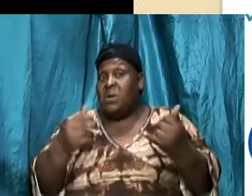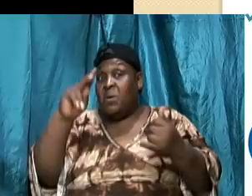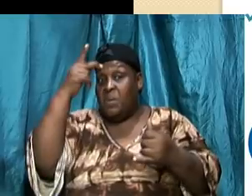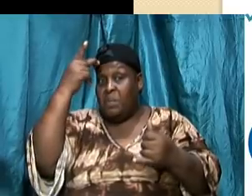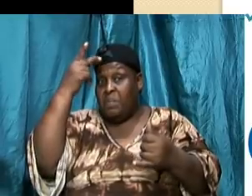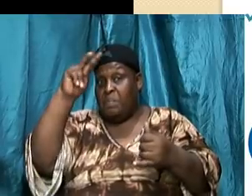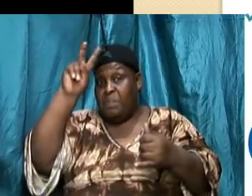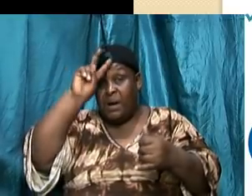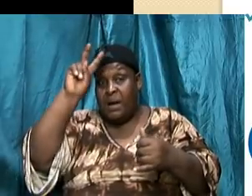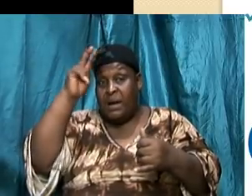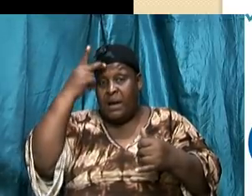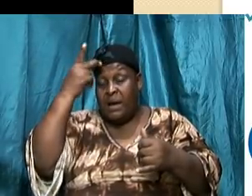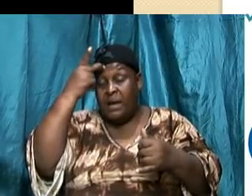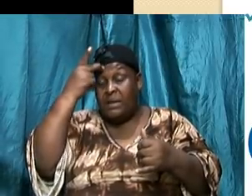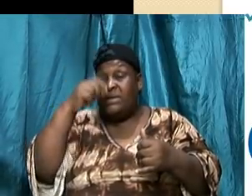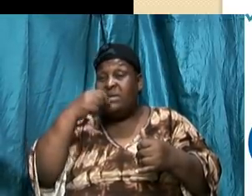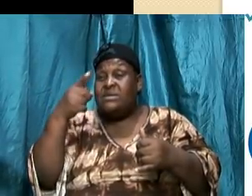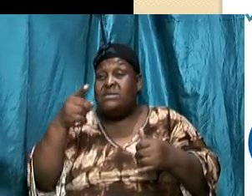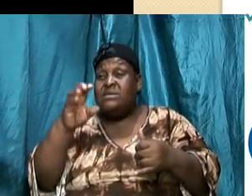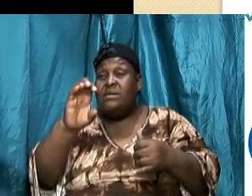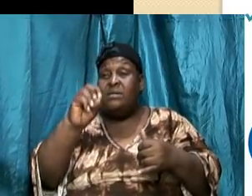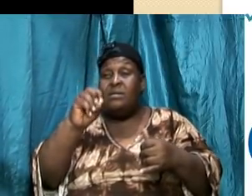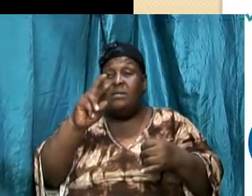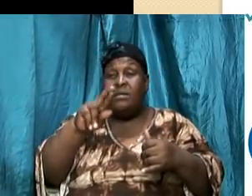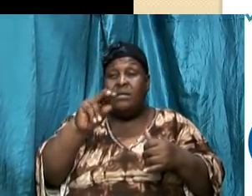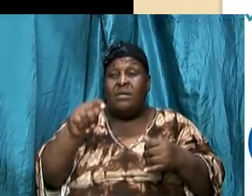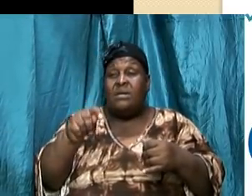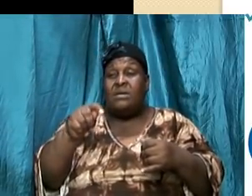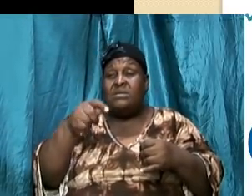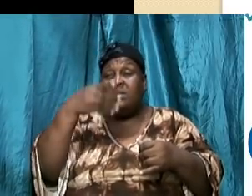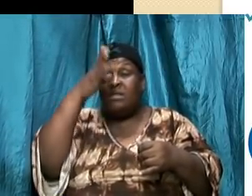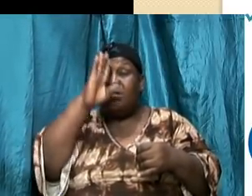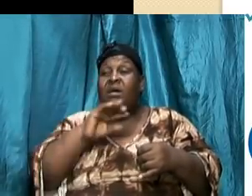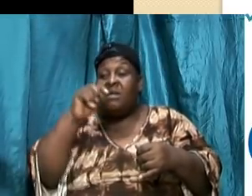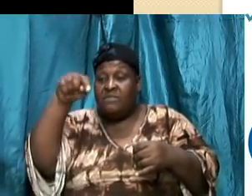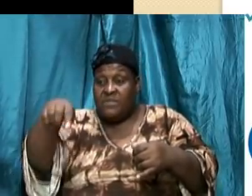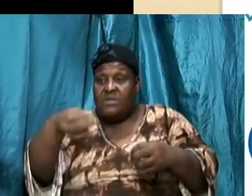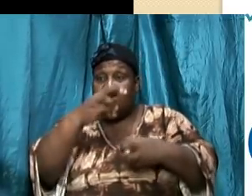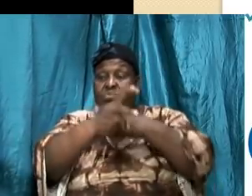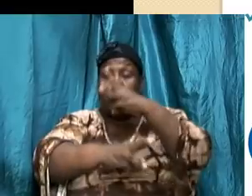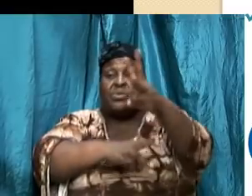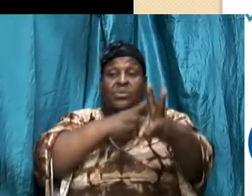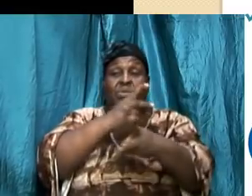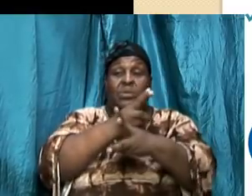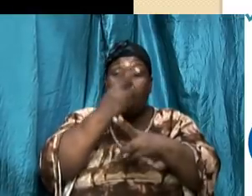he's talking and saying the God of this world has blinded the minds of them which believe not